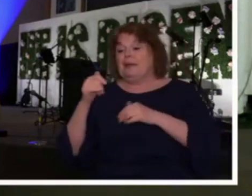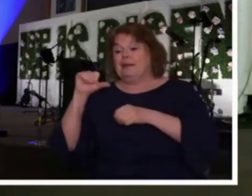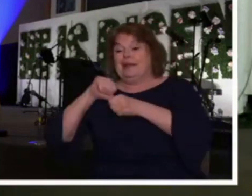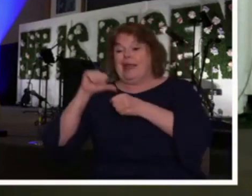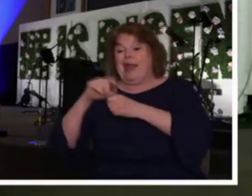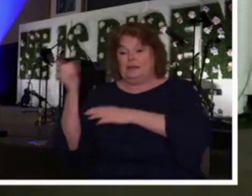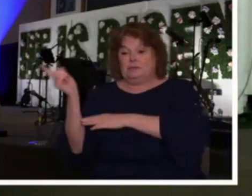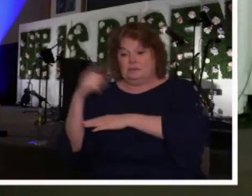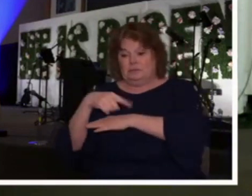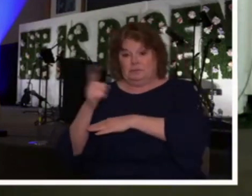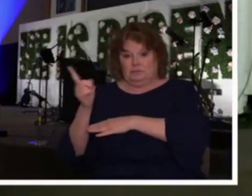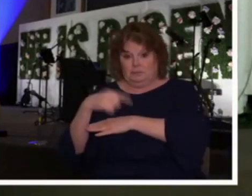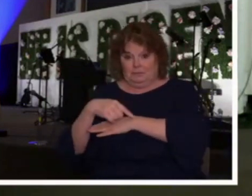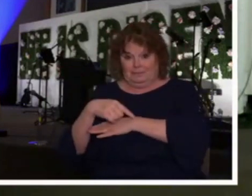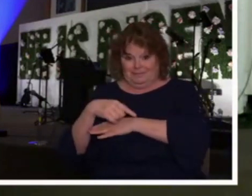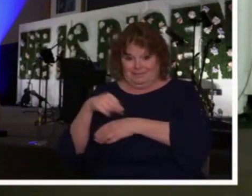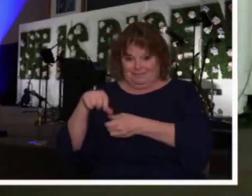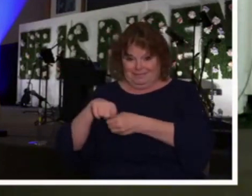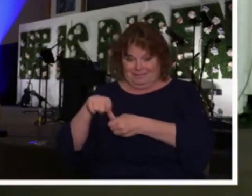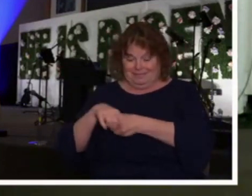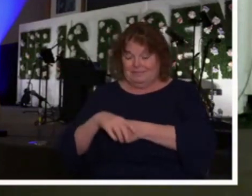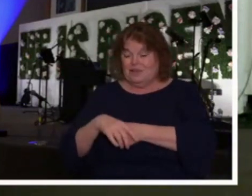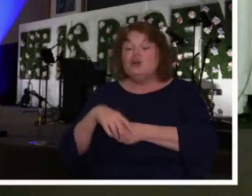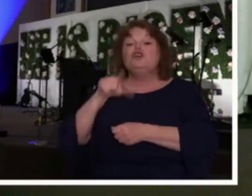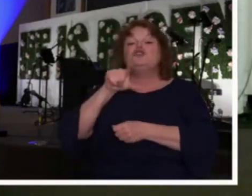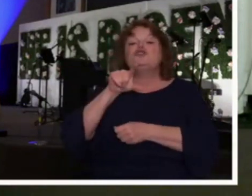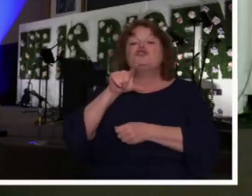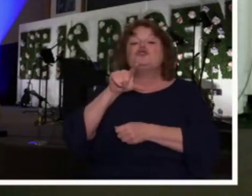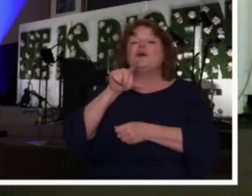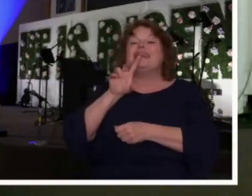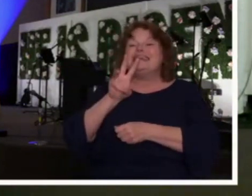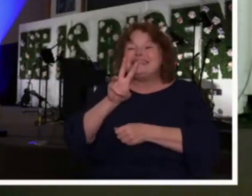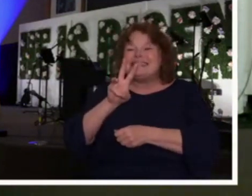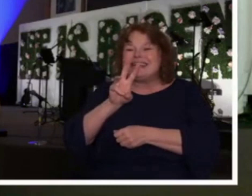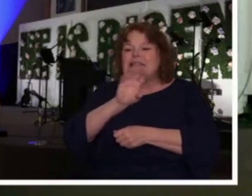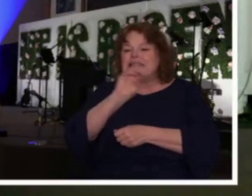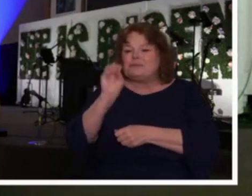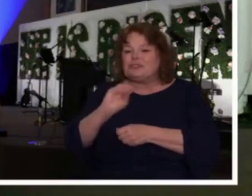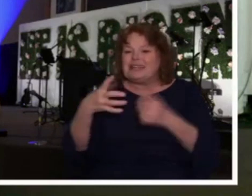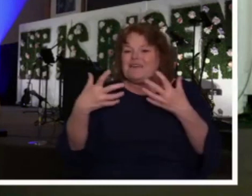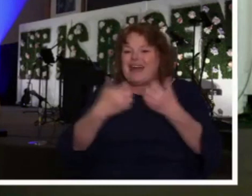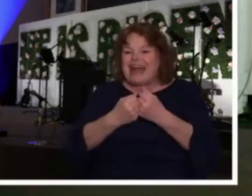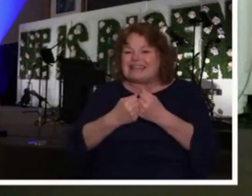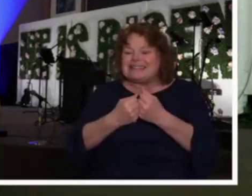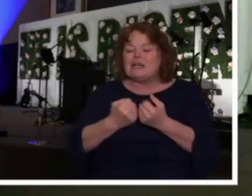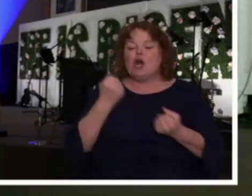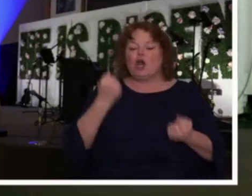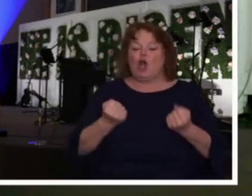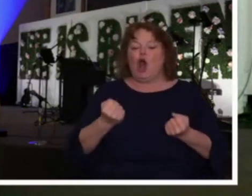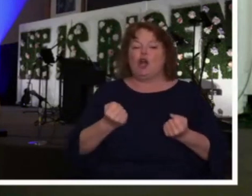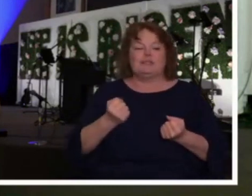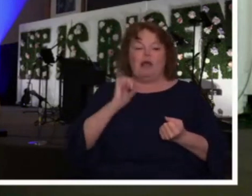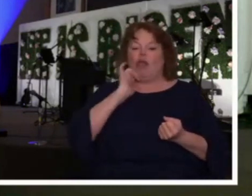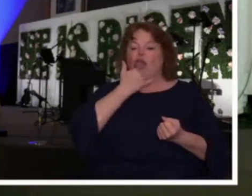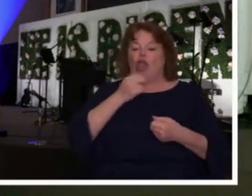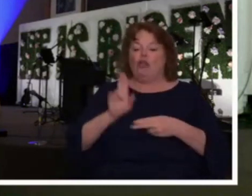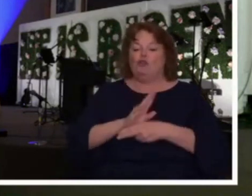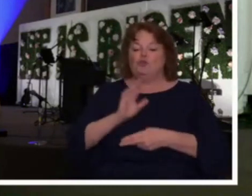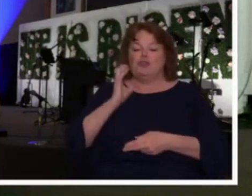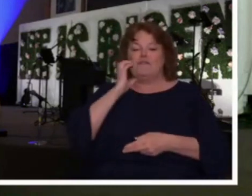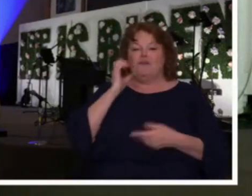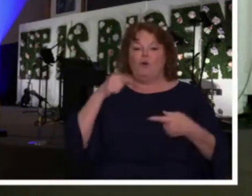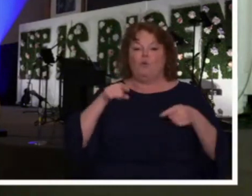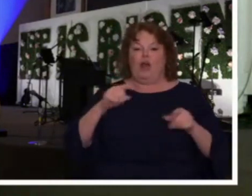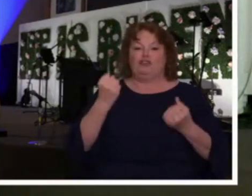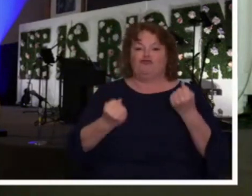tanks. Twenty-six percent of accidents involve cars that are using their cell phones while